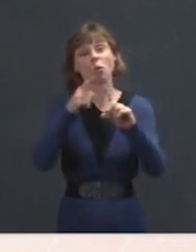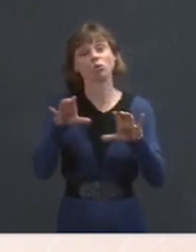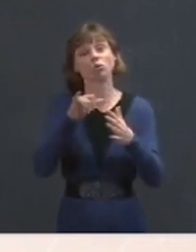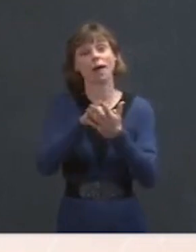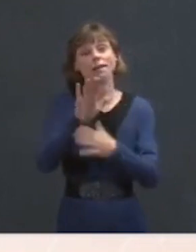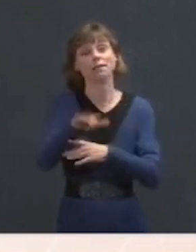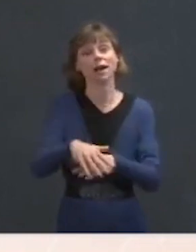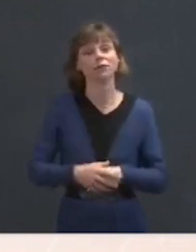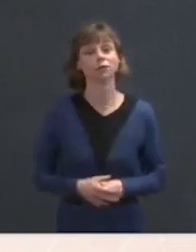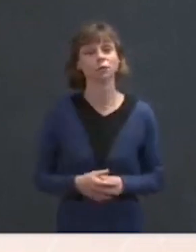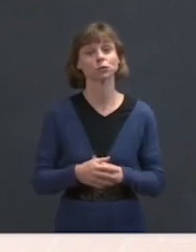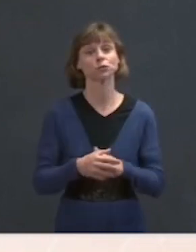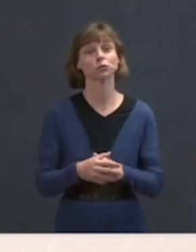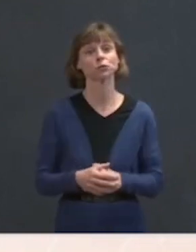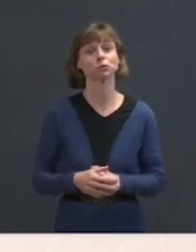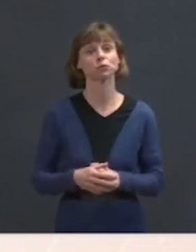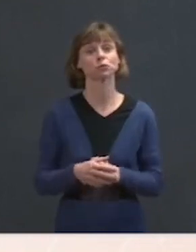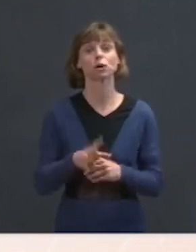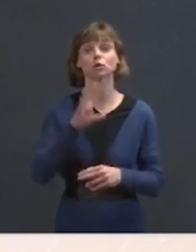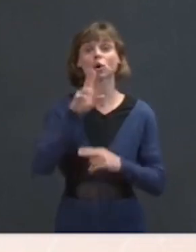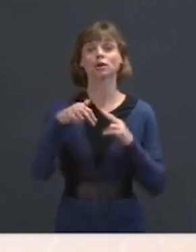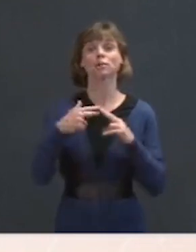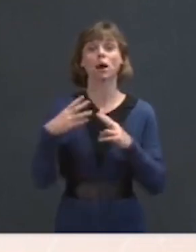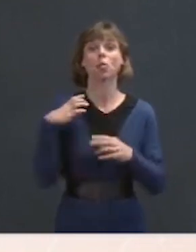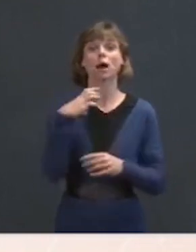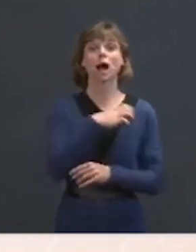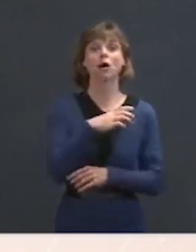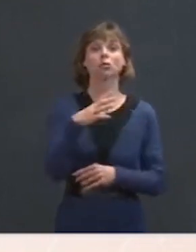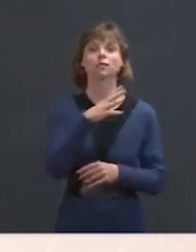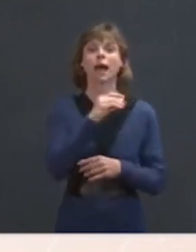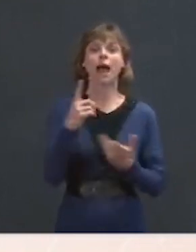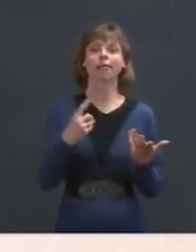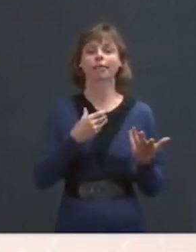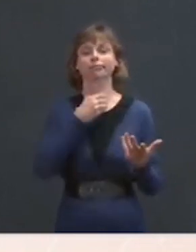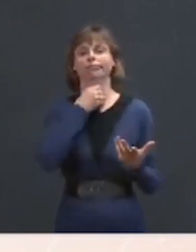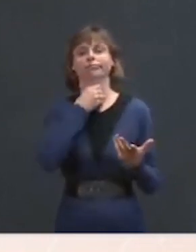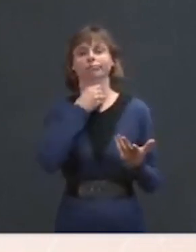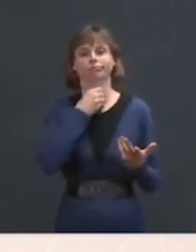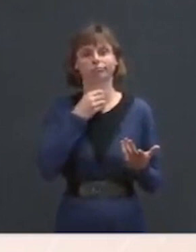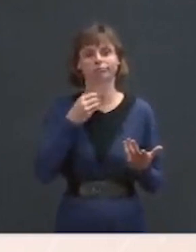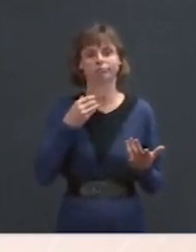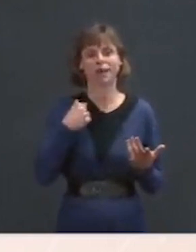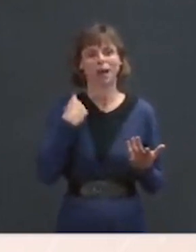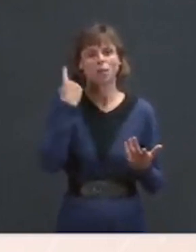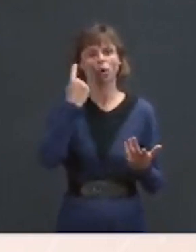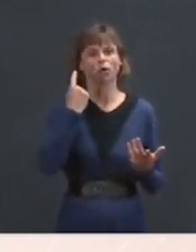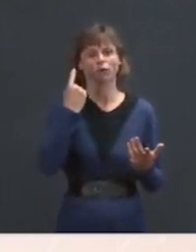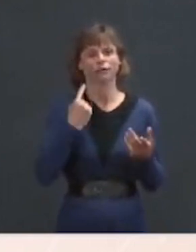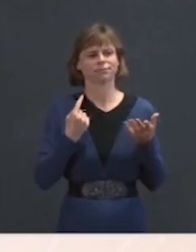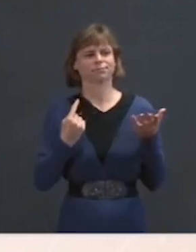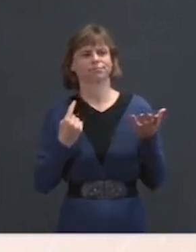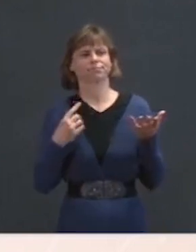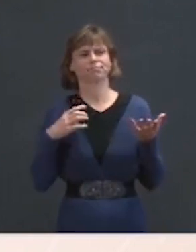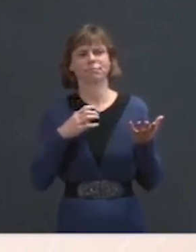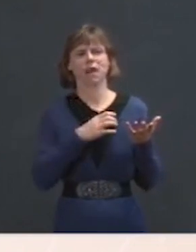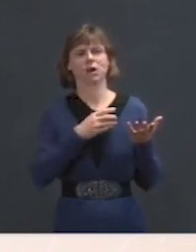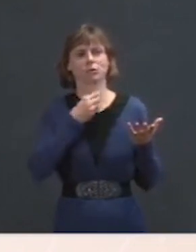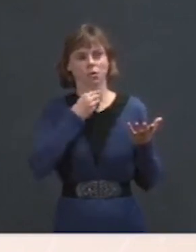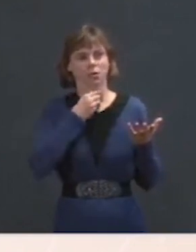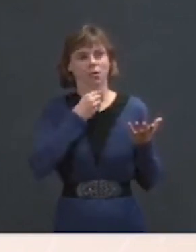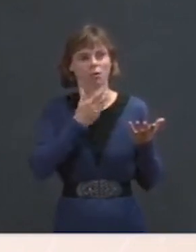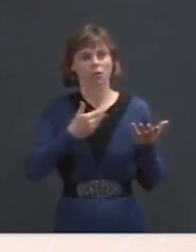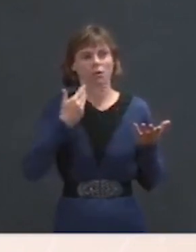We've been talking a lot about Congress and sort of the log jam that that has been. I'm wondering, is the president looking